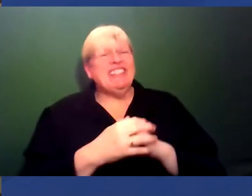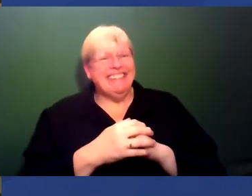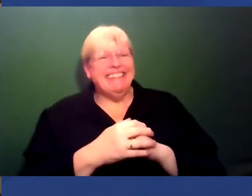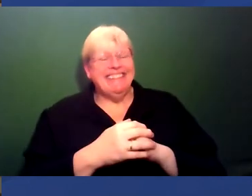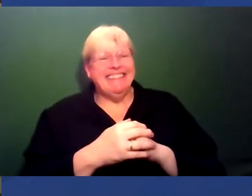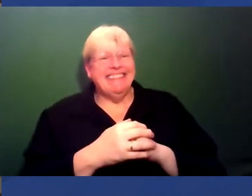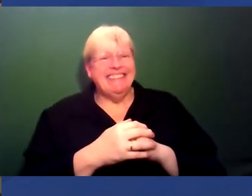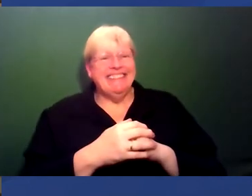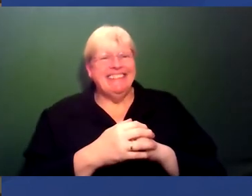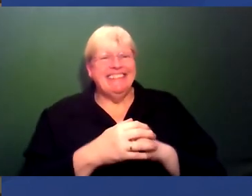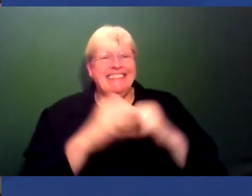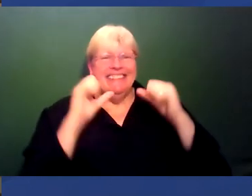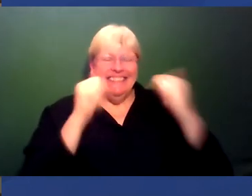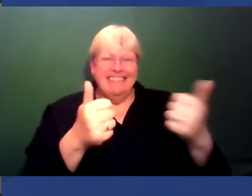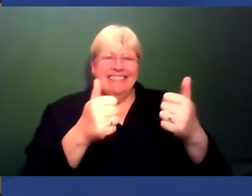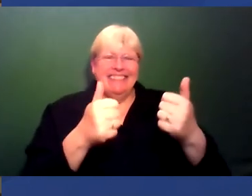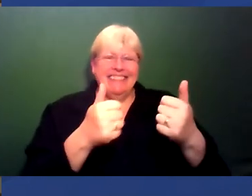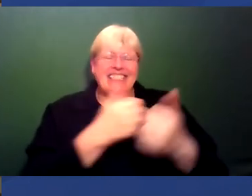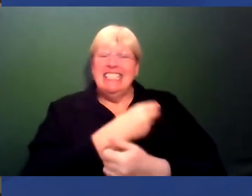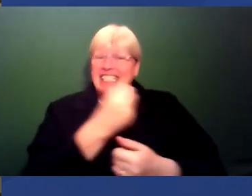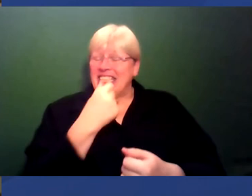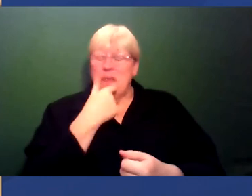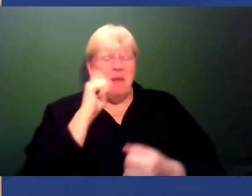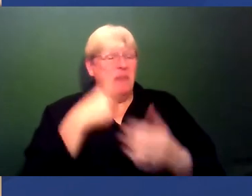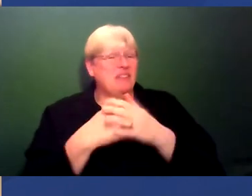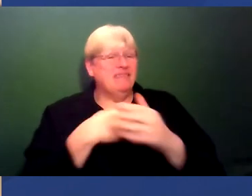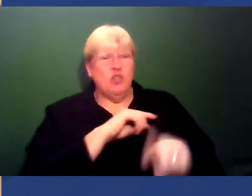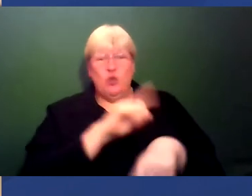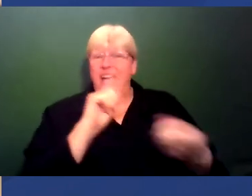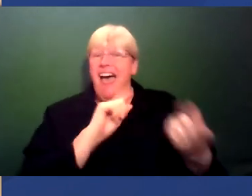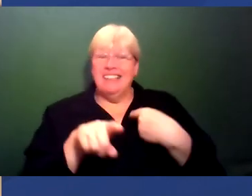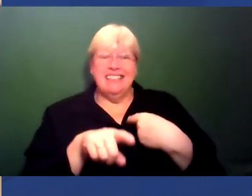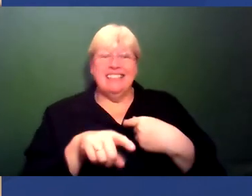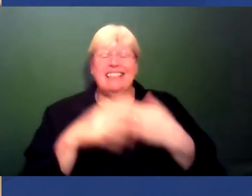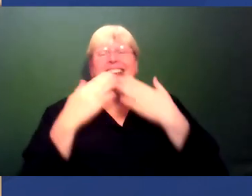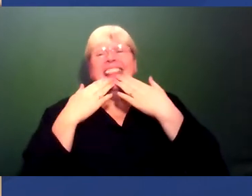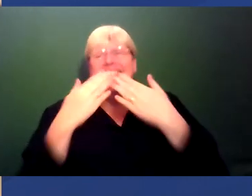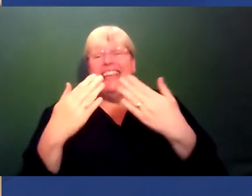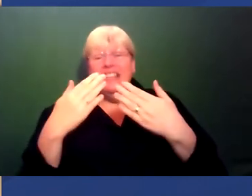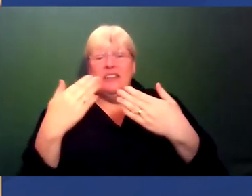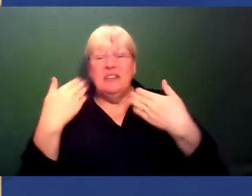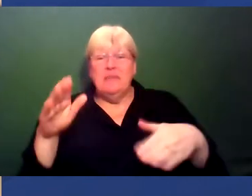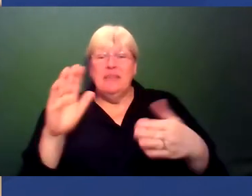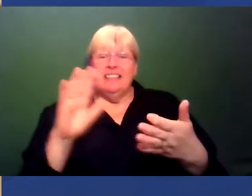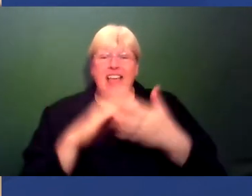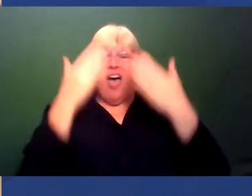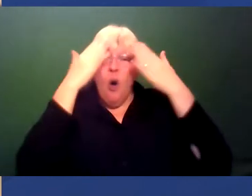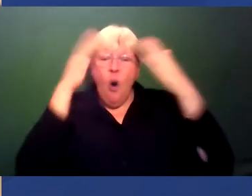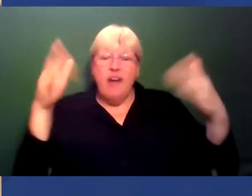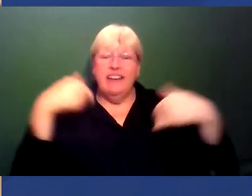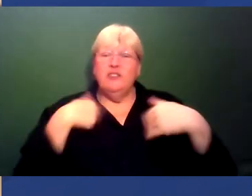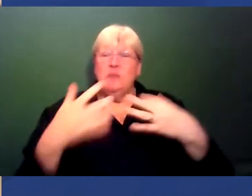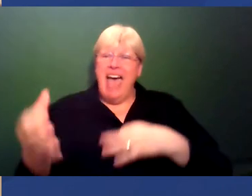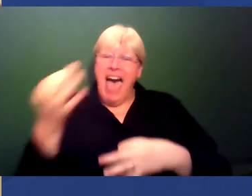more than you can say to a lot of people who answer questions thank you so yeah it's a huge honor to be asked to come and